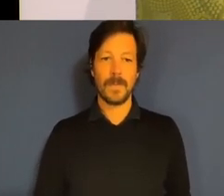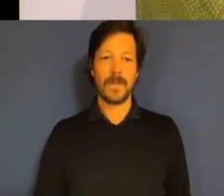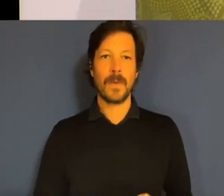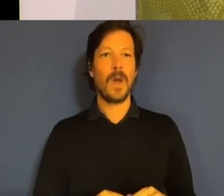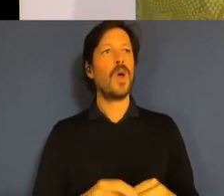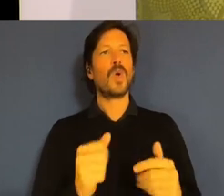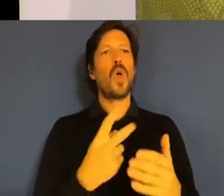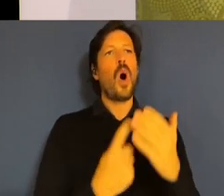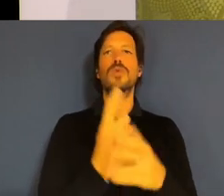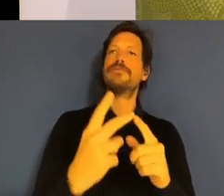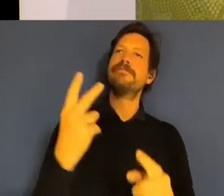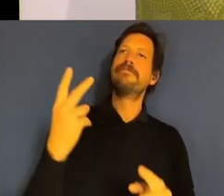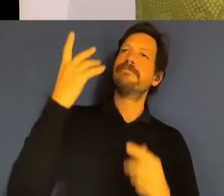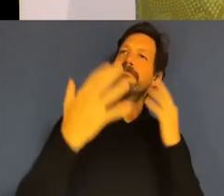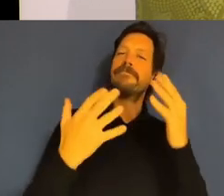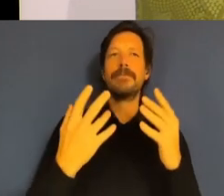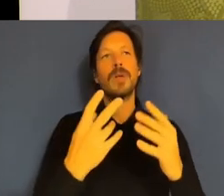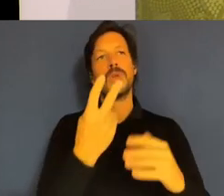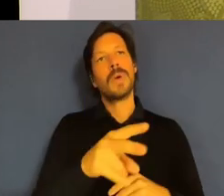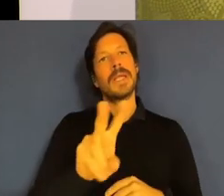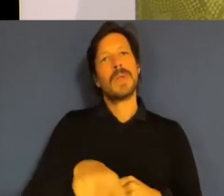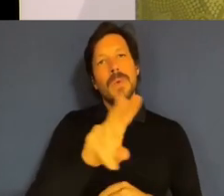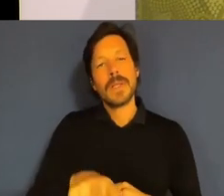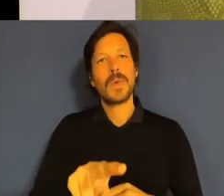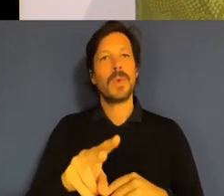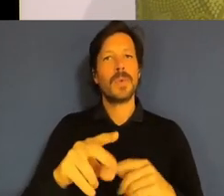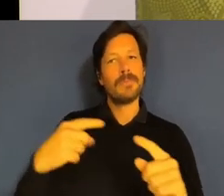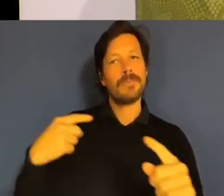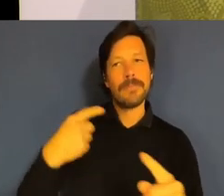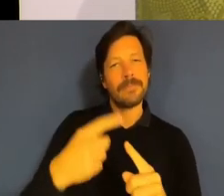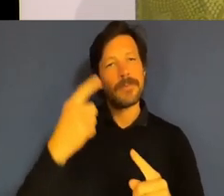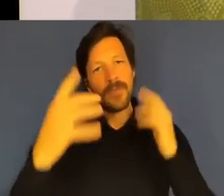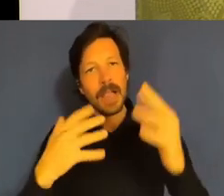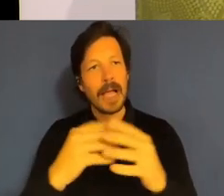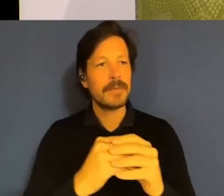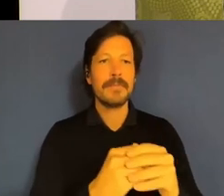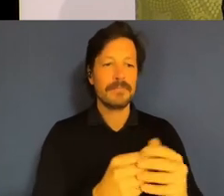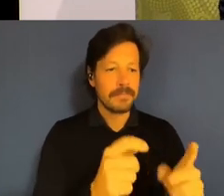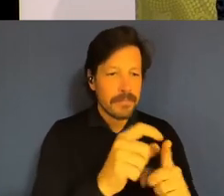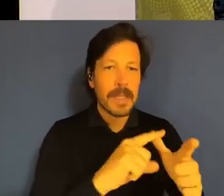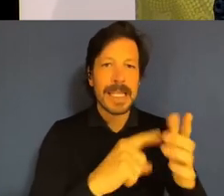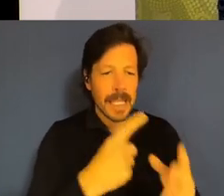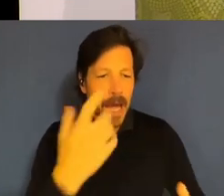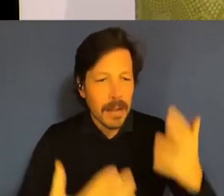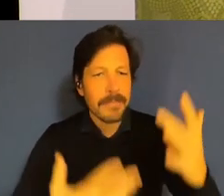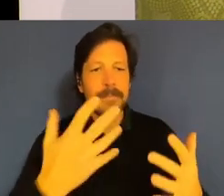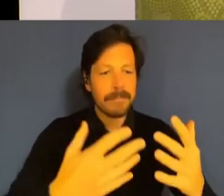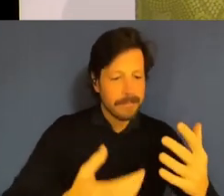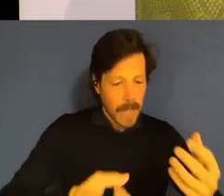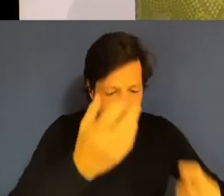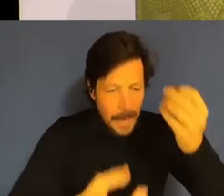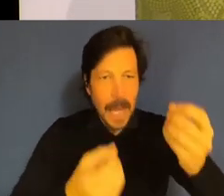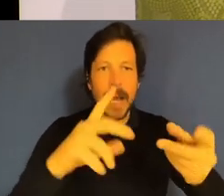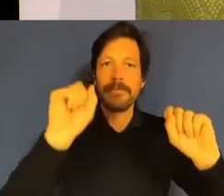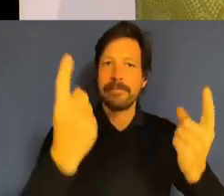to understand all of the latest data and our knowledge of the APS, and to discuss where the public service